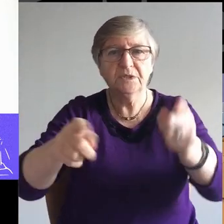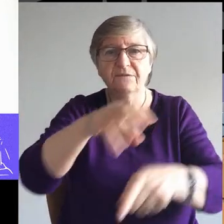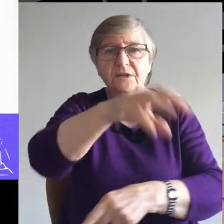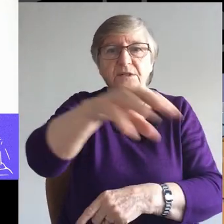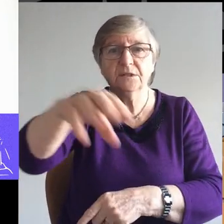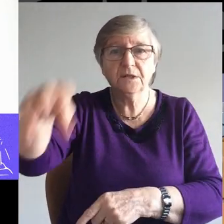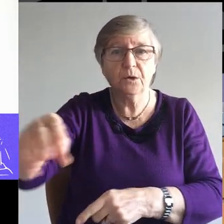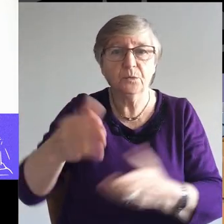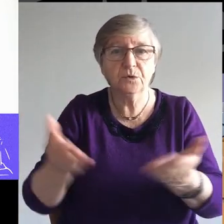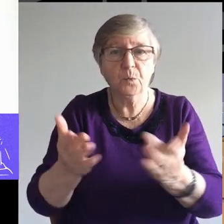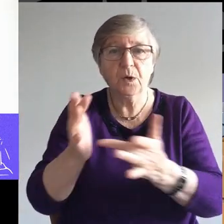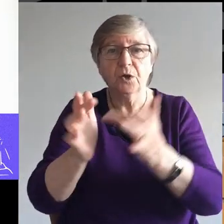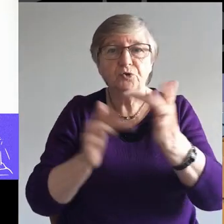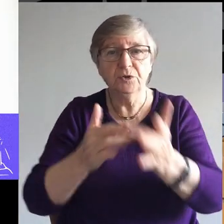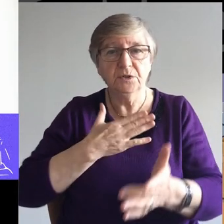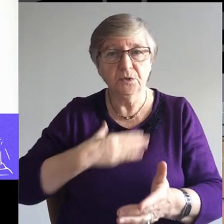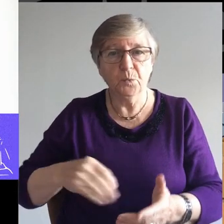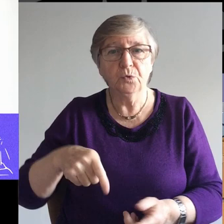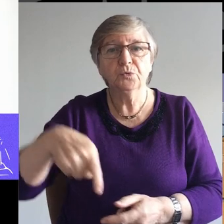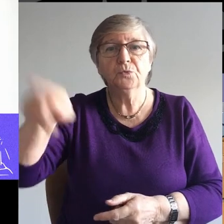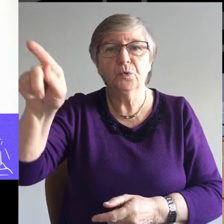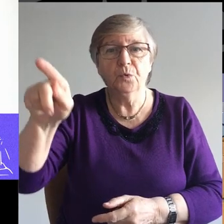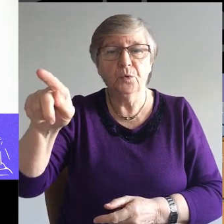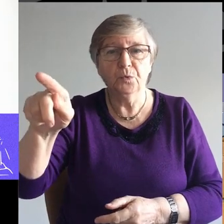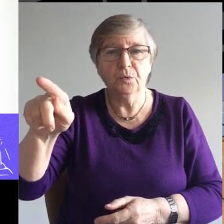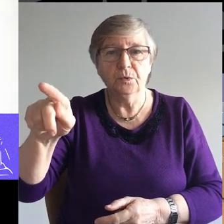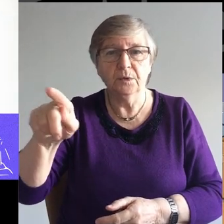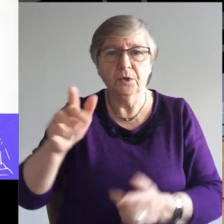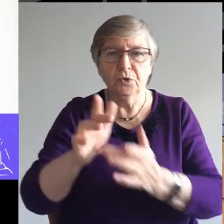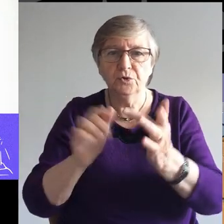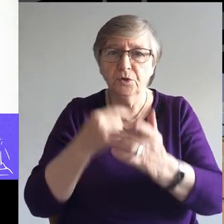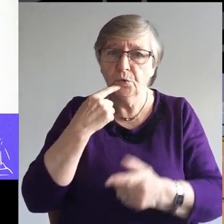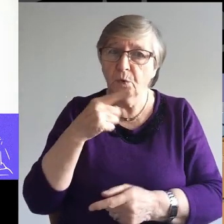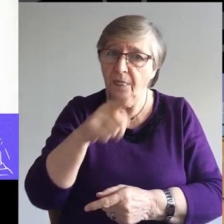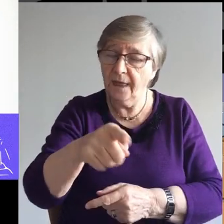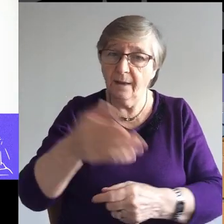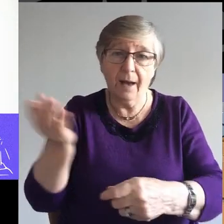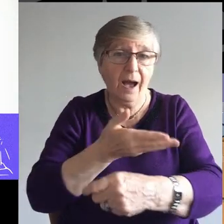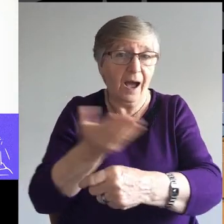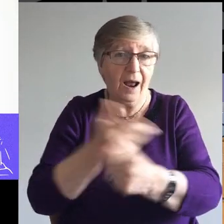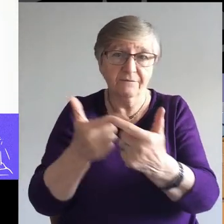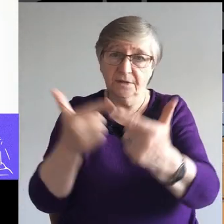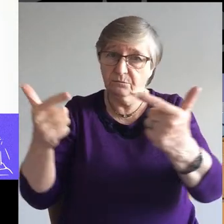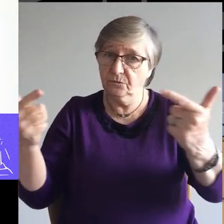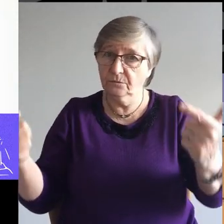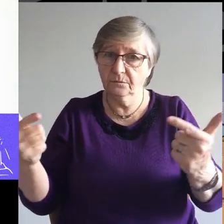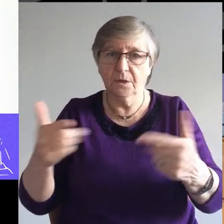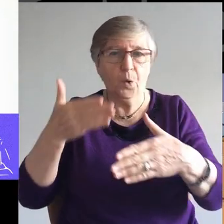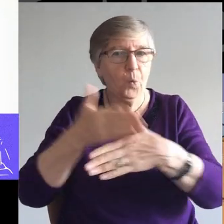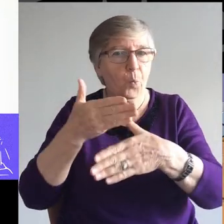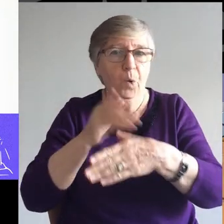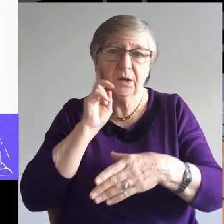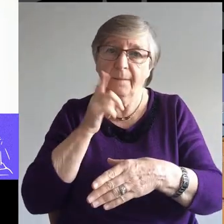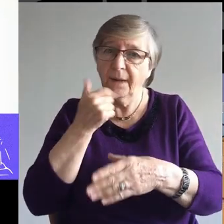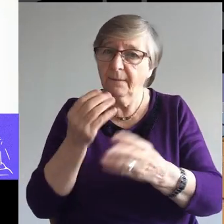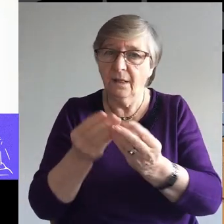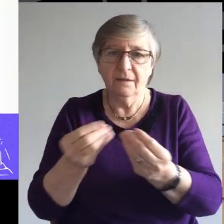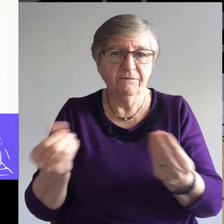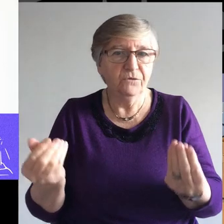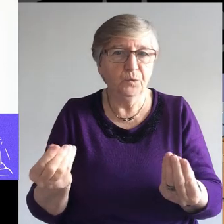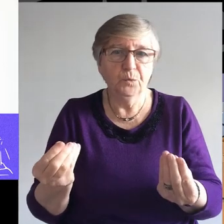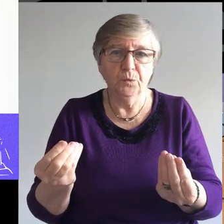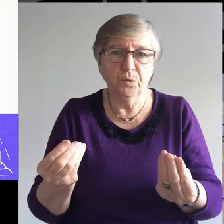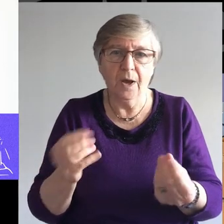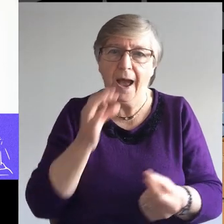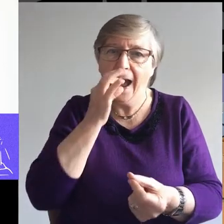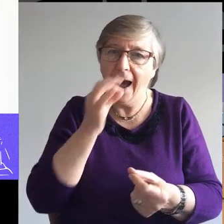and place where he was about to go. He told them, The harvest is plentiful, but the workers are a few. Ask the Lord of